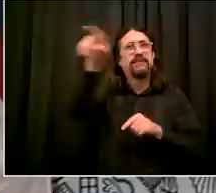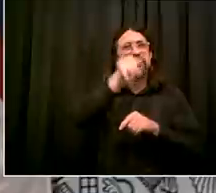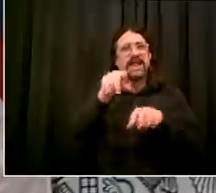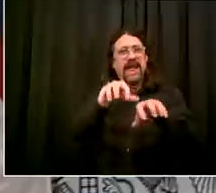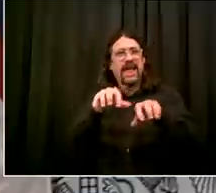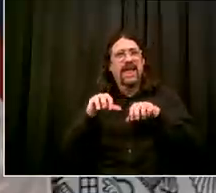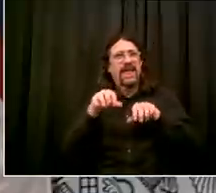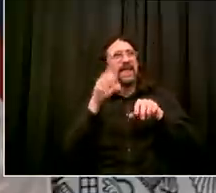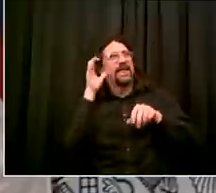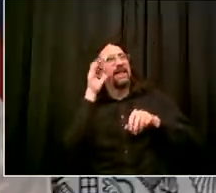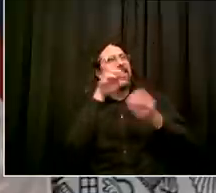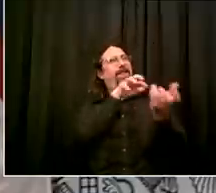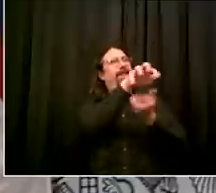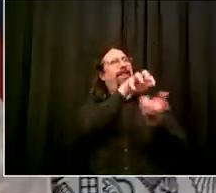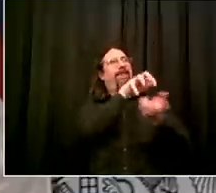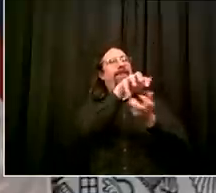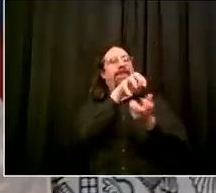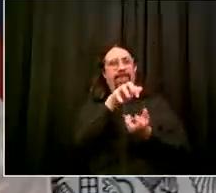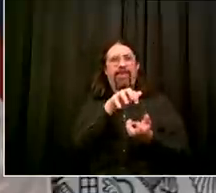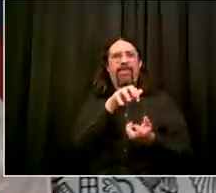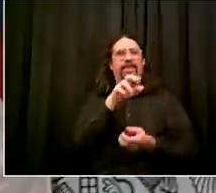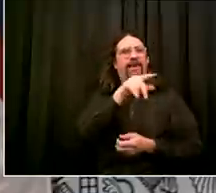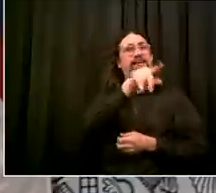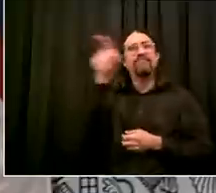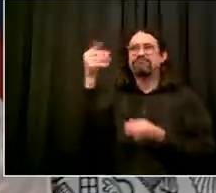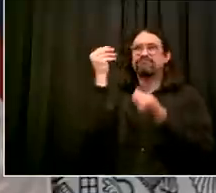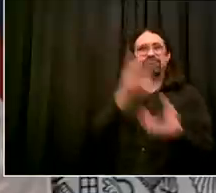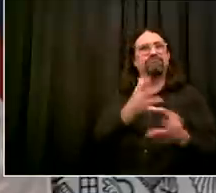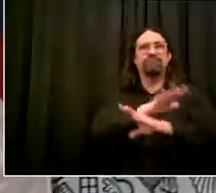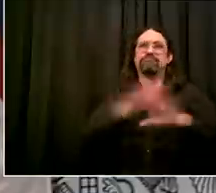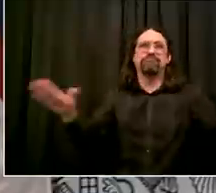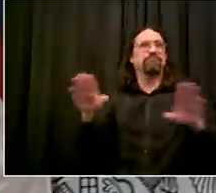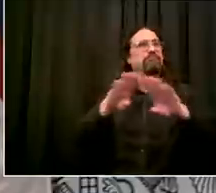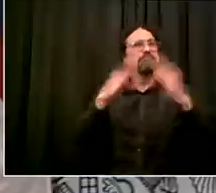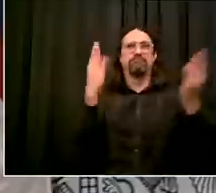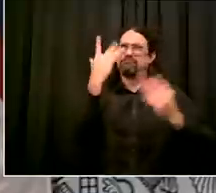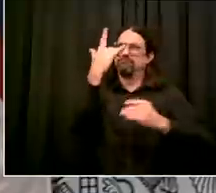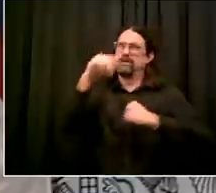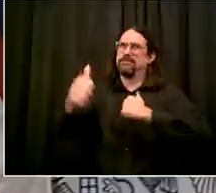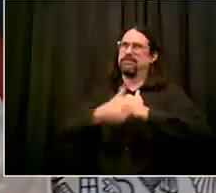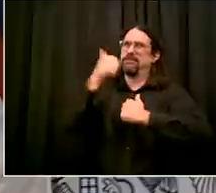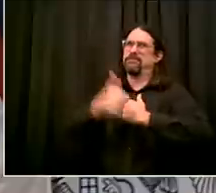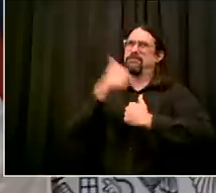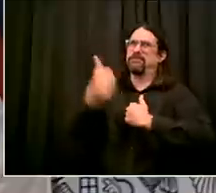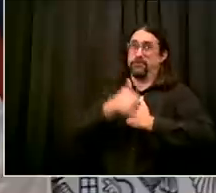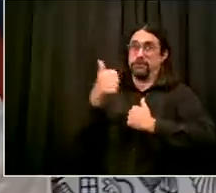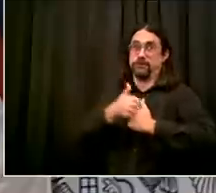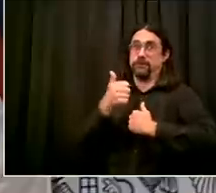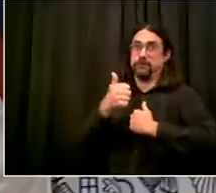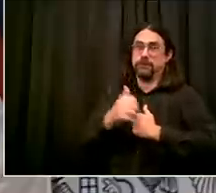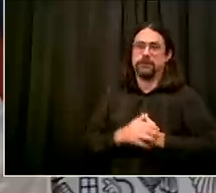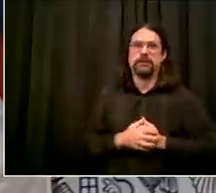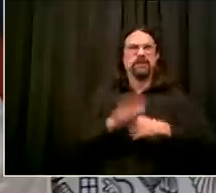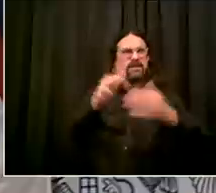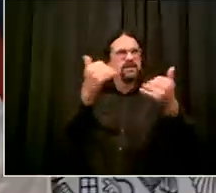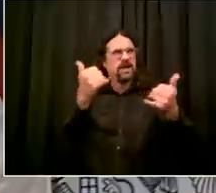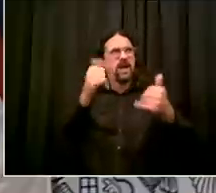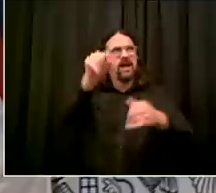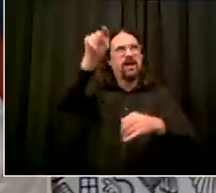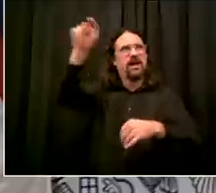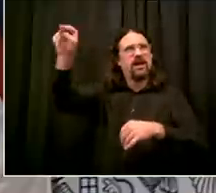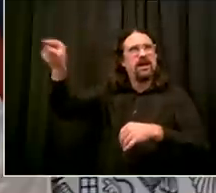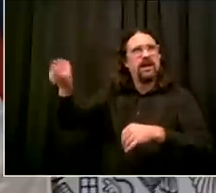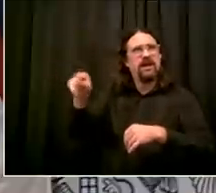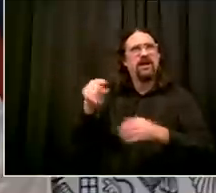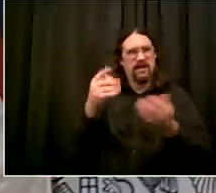but I'm just wondering do you think it's about time that that segment of our uh economy open up it's a good question Al look we're doing